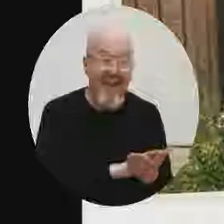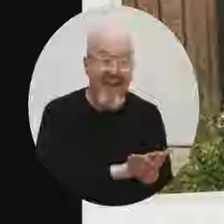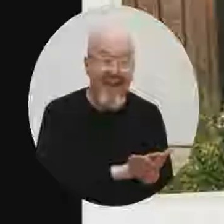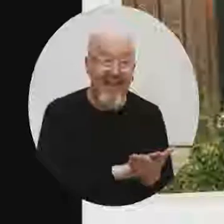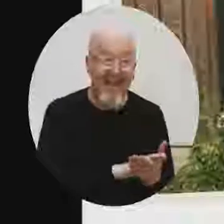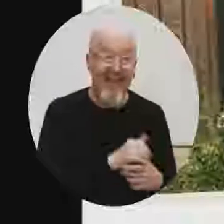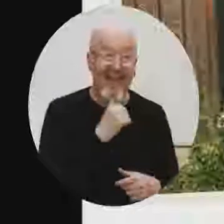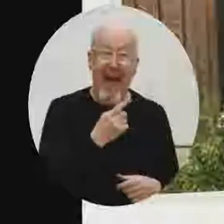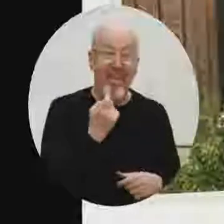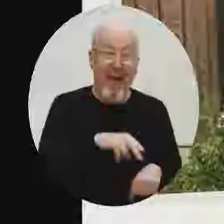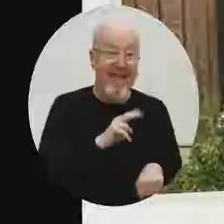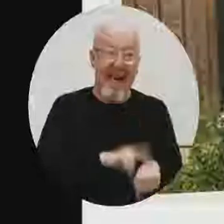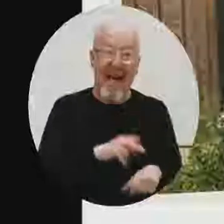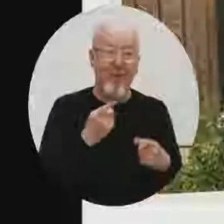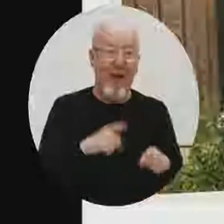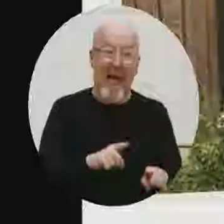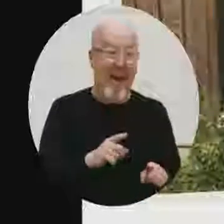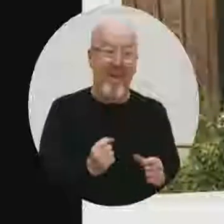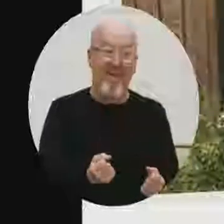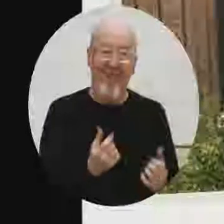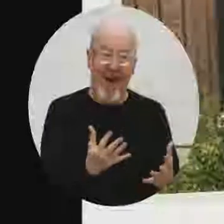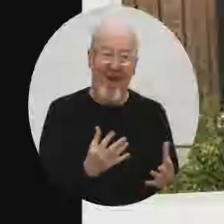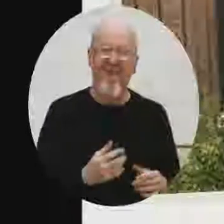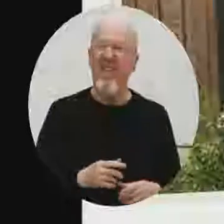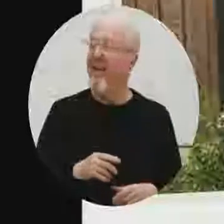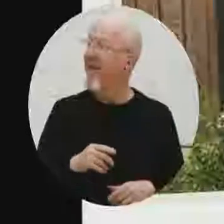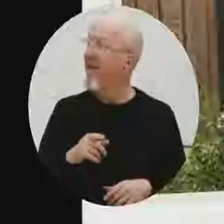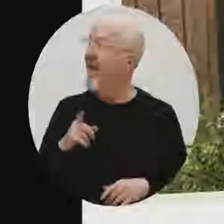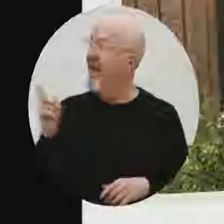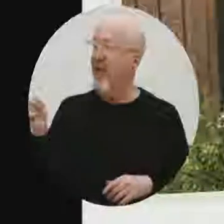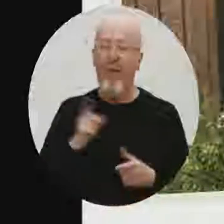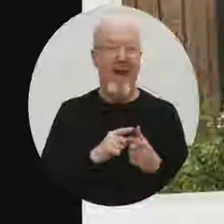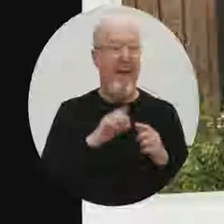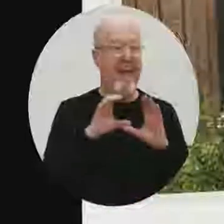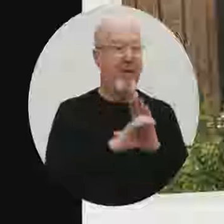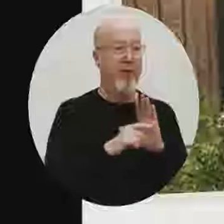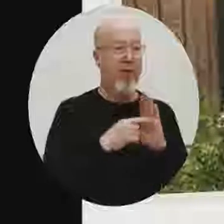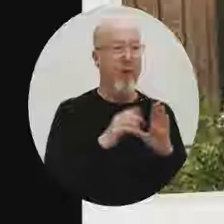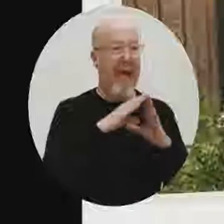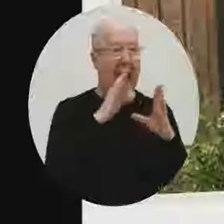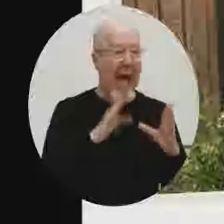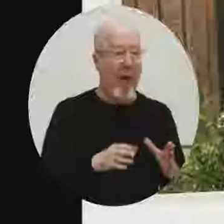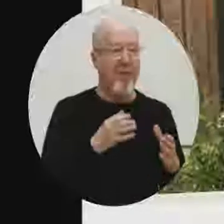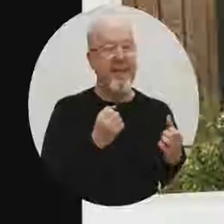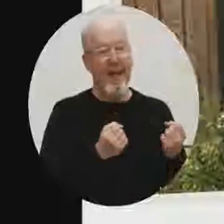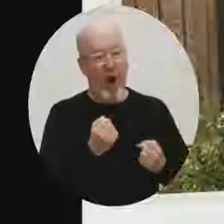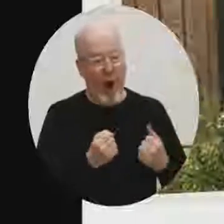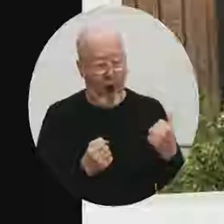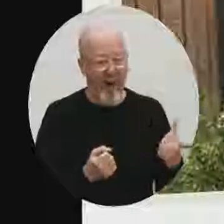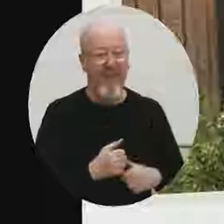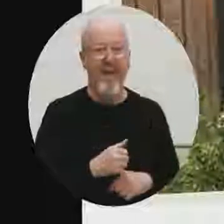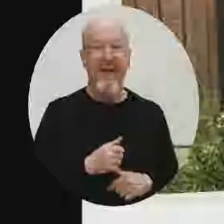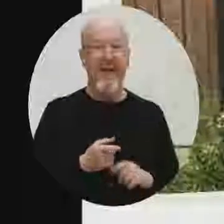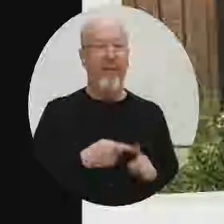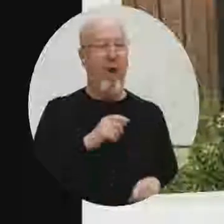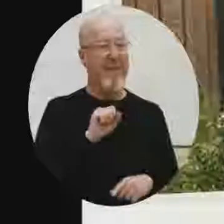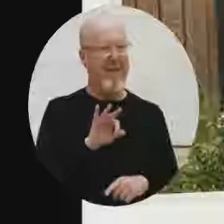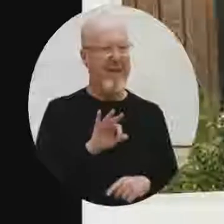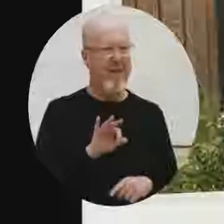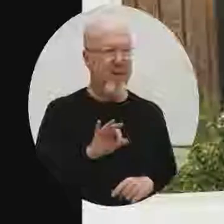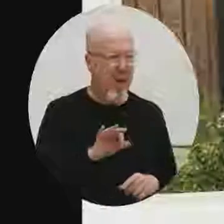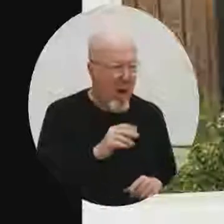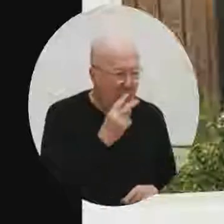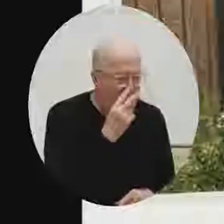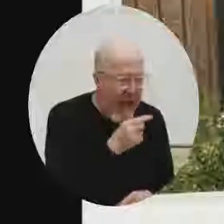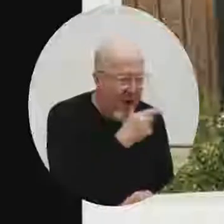But then, you know, there's this important image you have right here of this house and car. Now, being from San Francisco, immediately I think it's a Burning